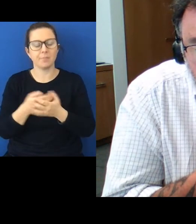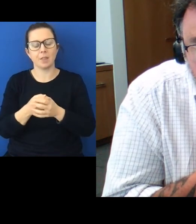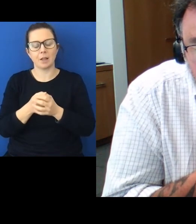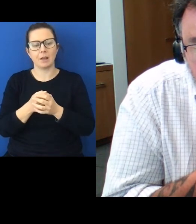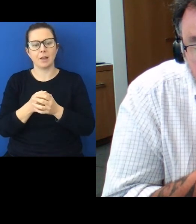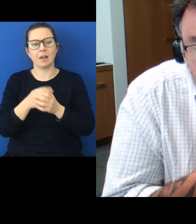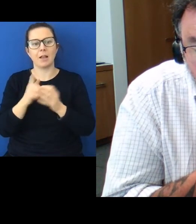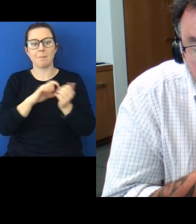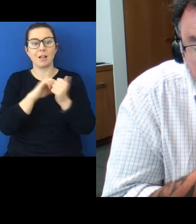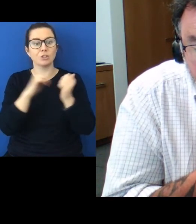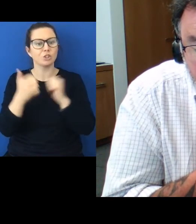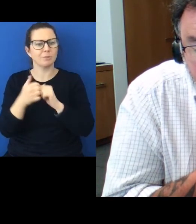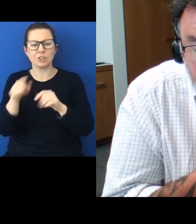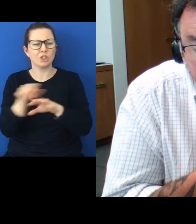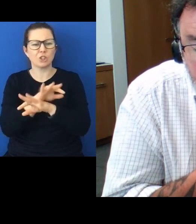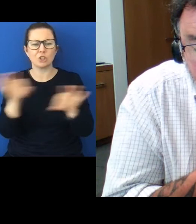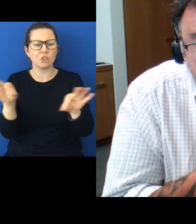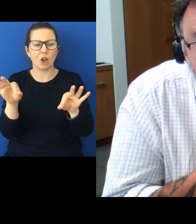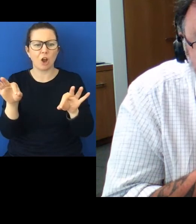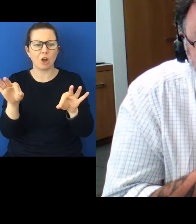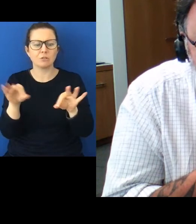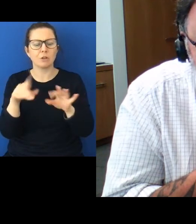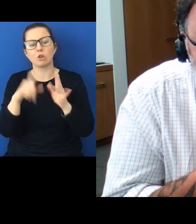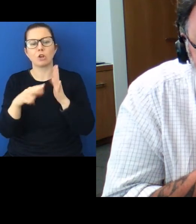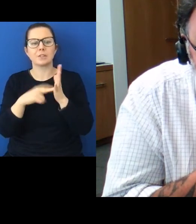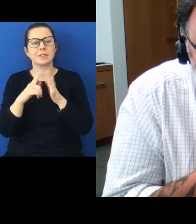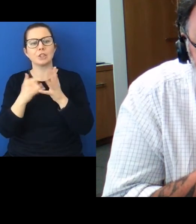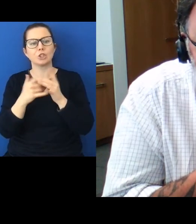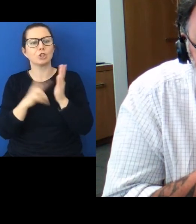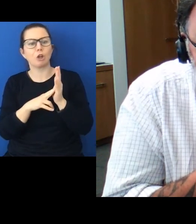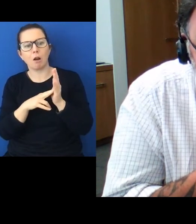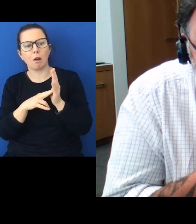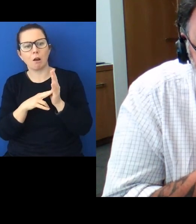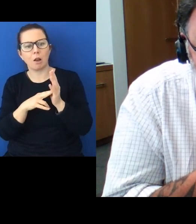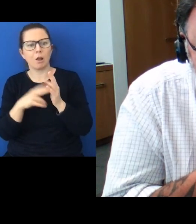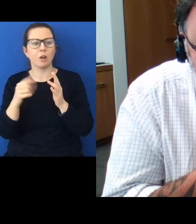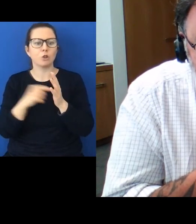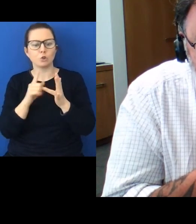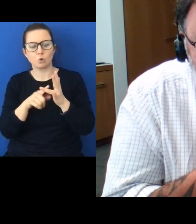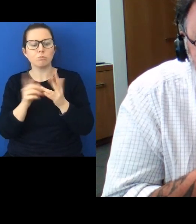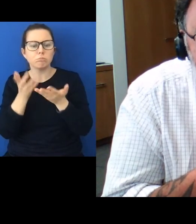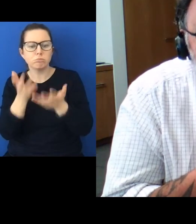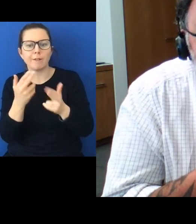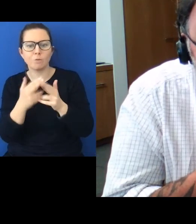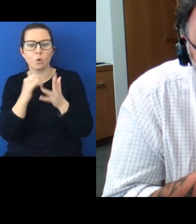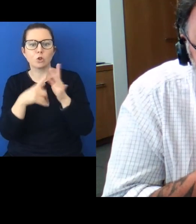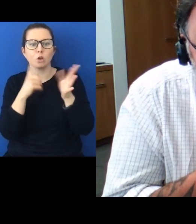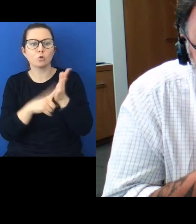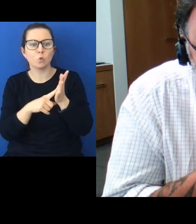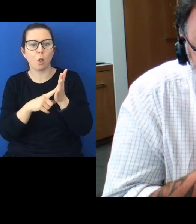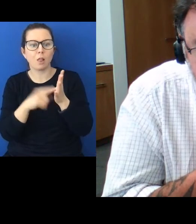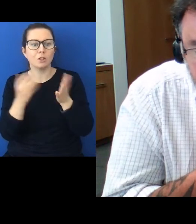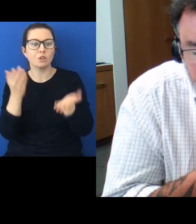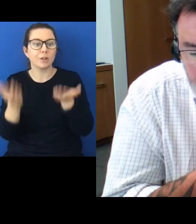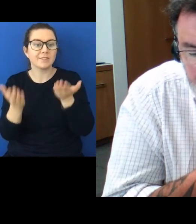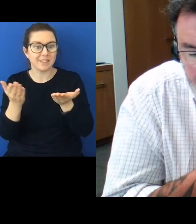Partnership is not a discretionary concession to the needs of social justice, even if it may look that way.